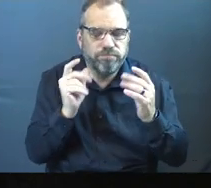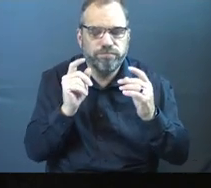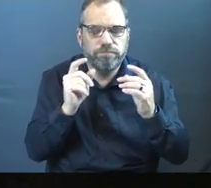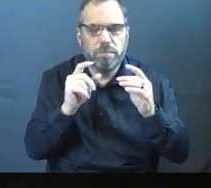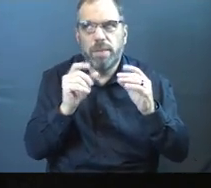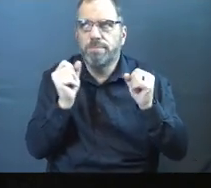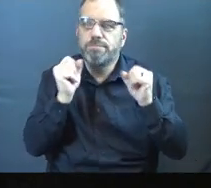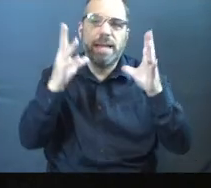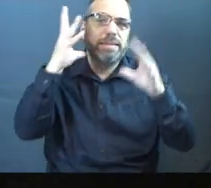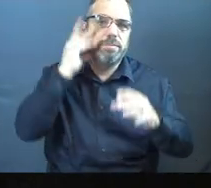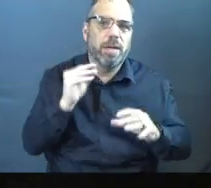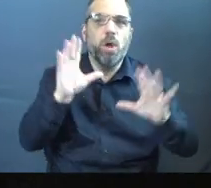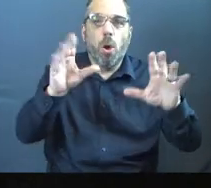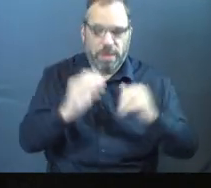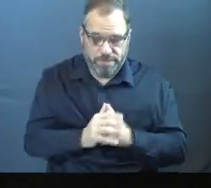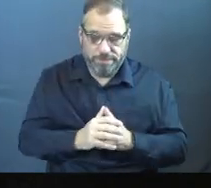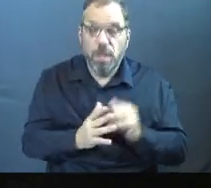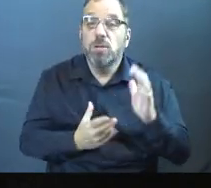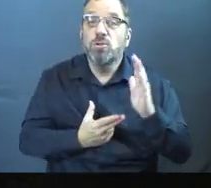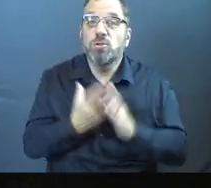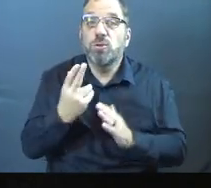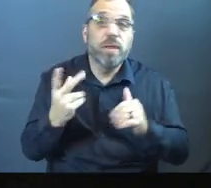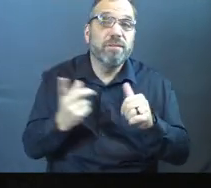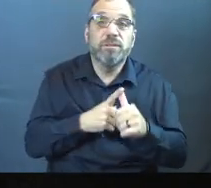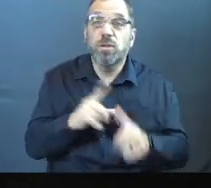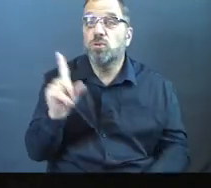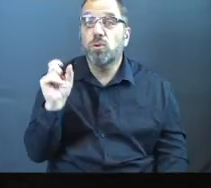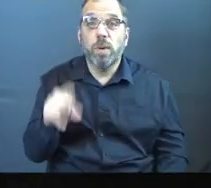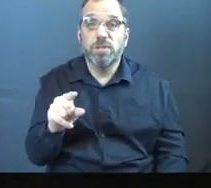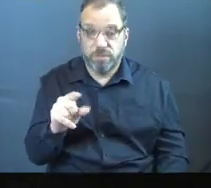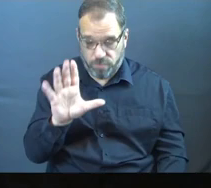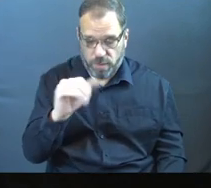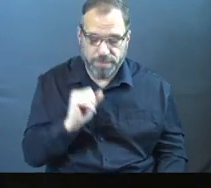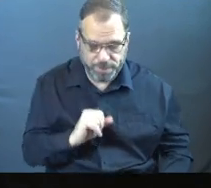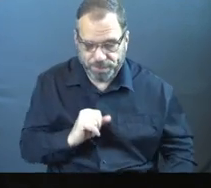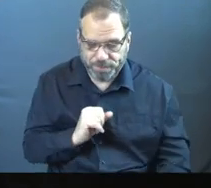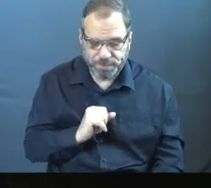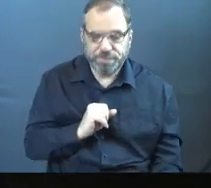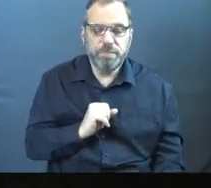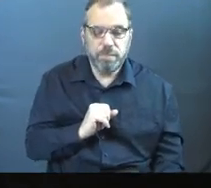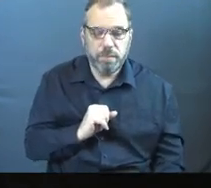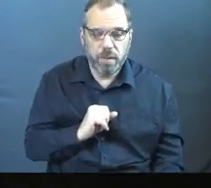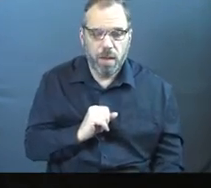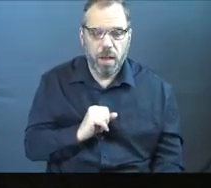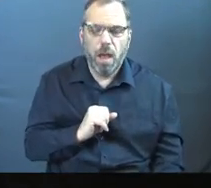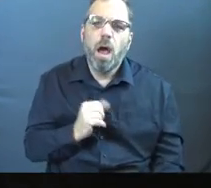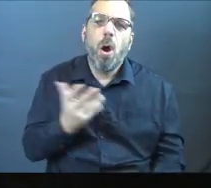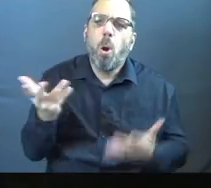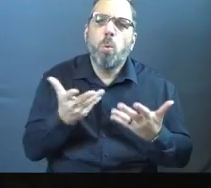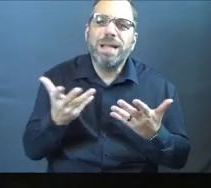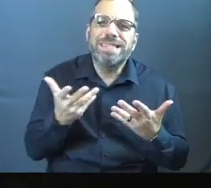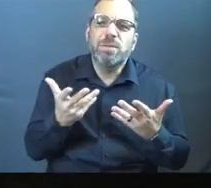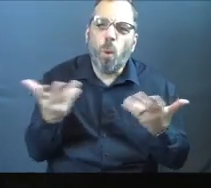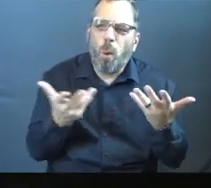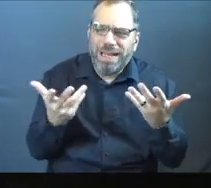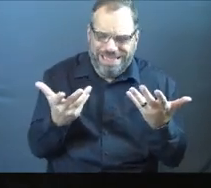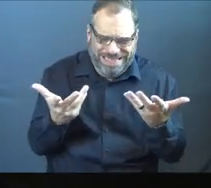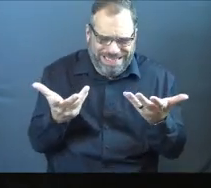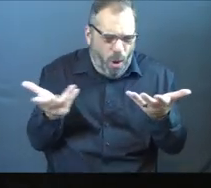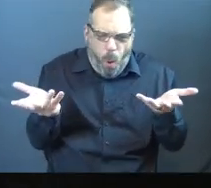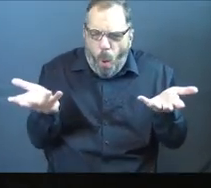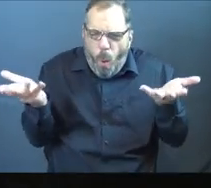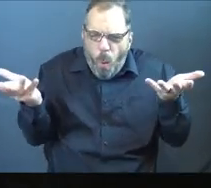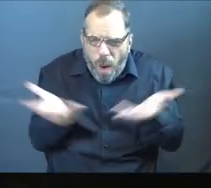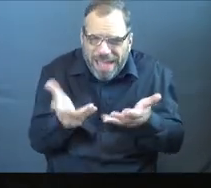as a family. So I want to bring some truth. And the first question, I want to answer some questions. The first one I want to do is, what is it? Okay, what